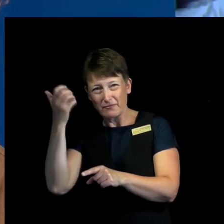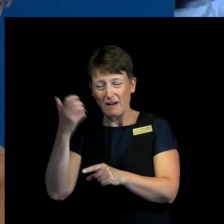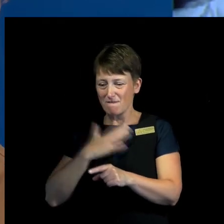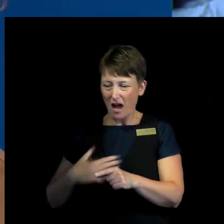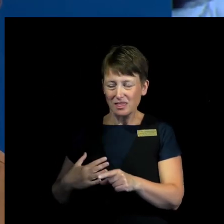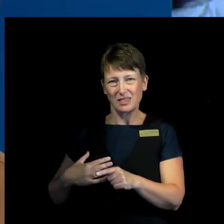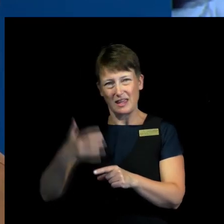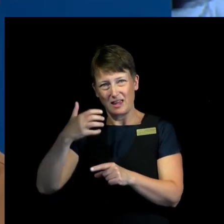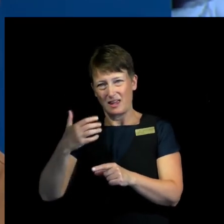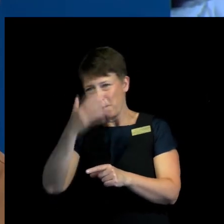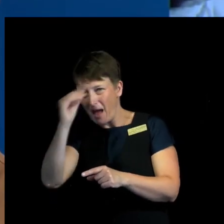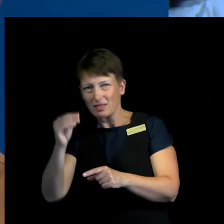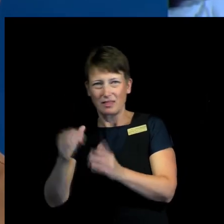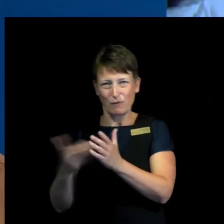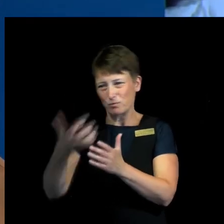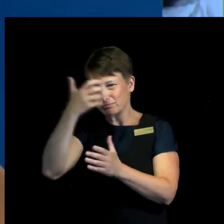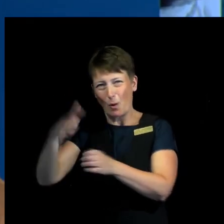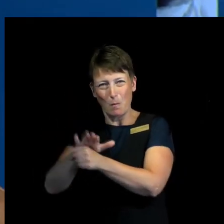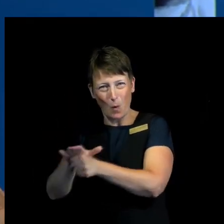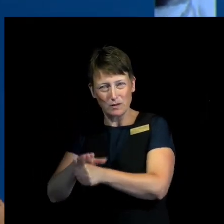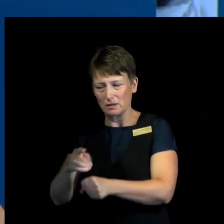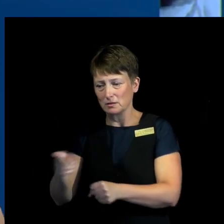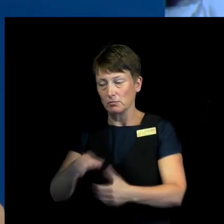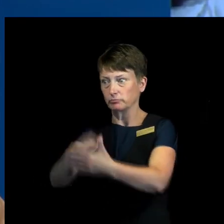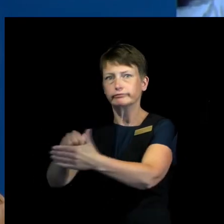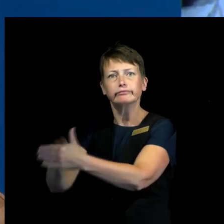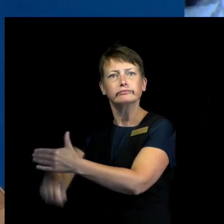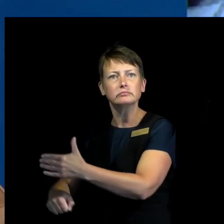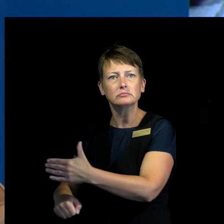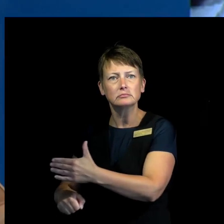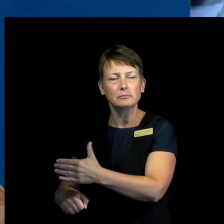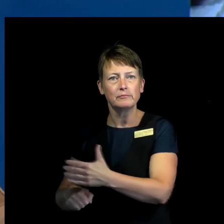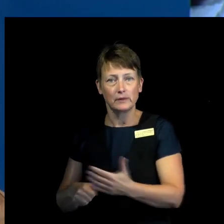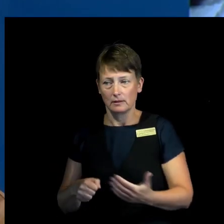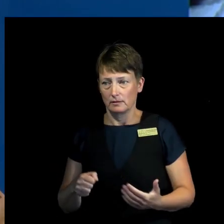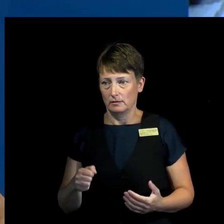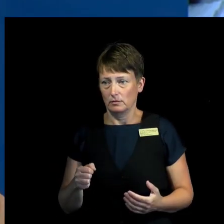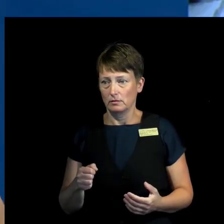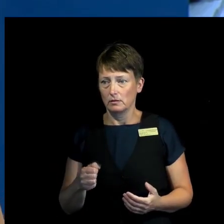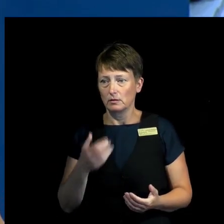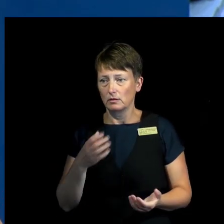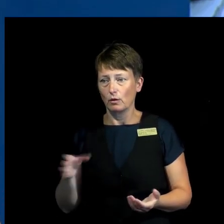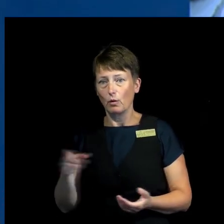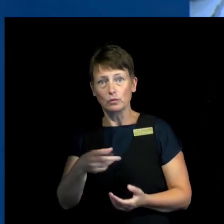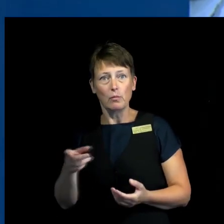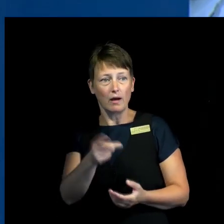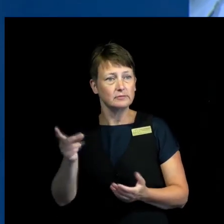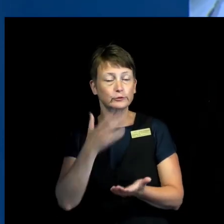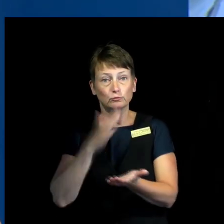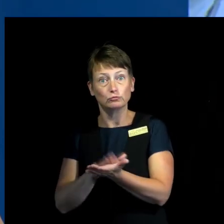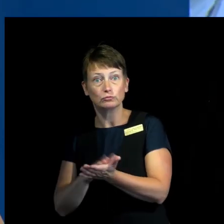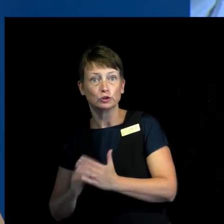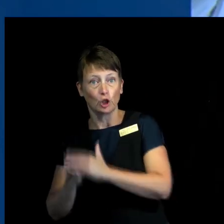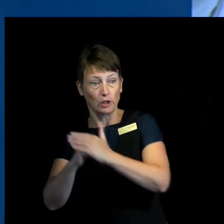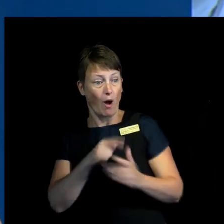That is applauded. And so that is an agenda that is disregarding the rights and is implemented by a leader that has elected on that agenda.